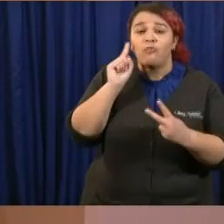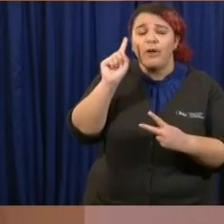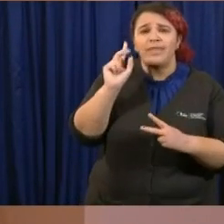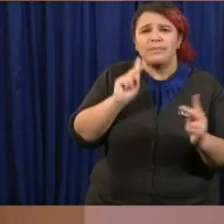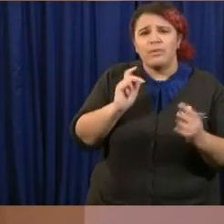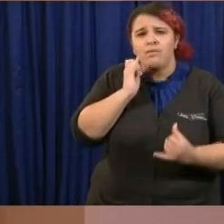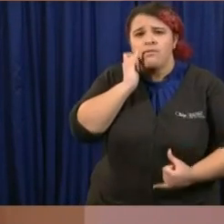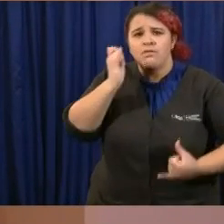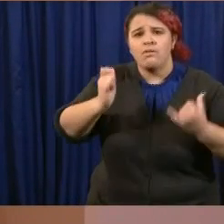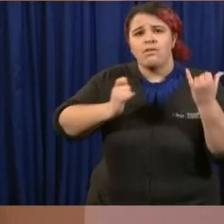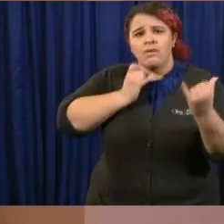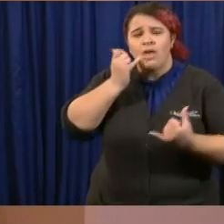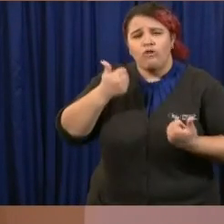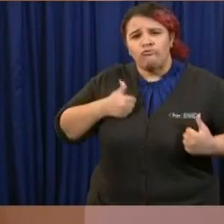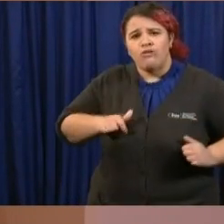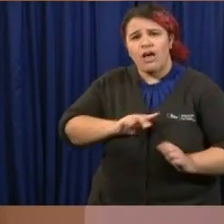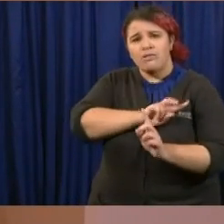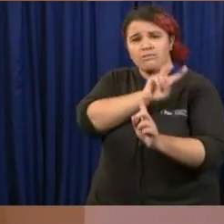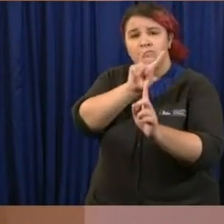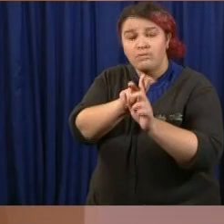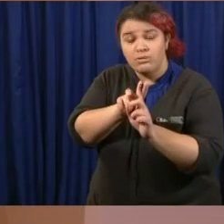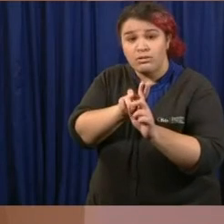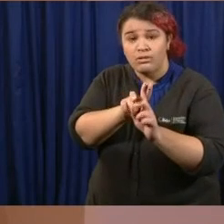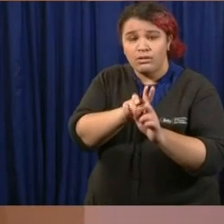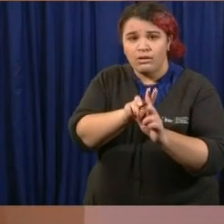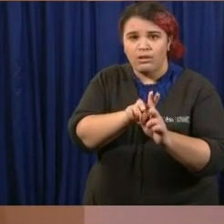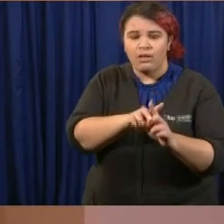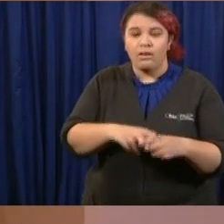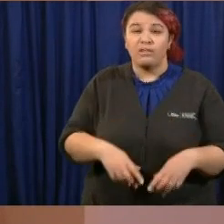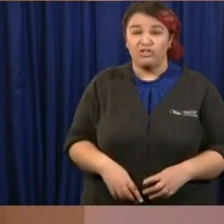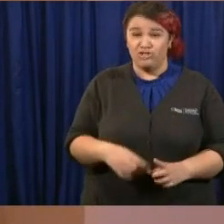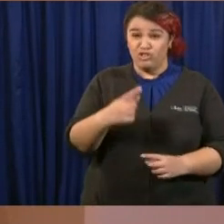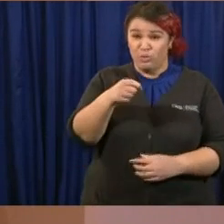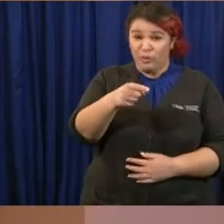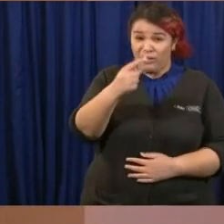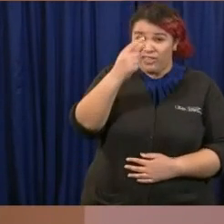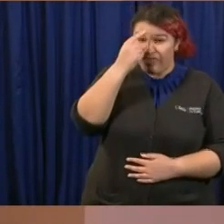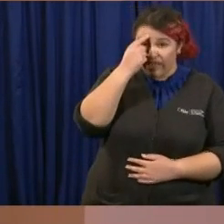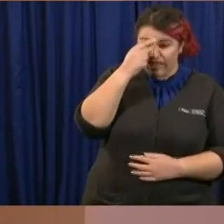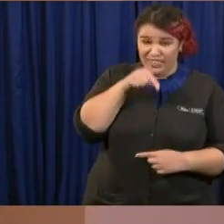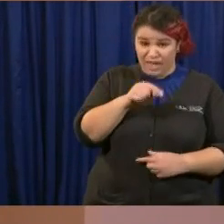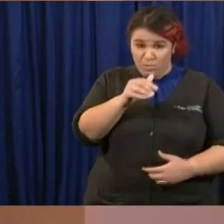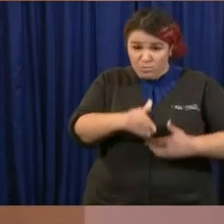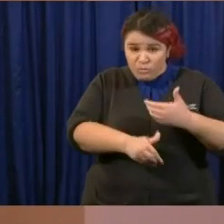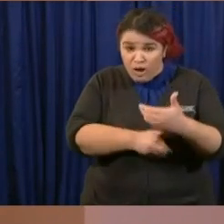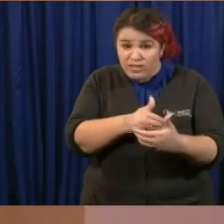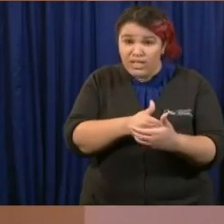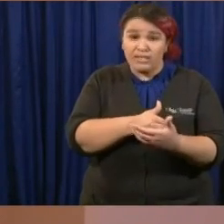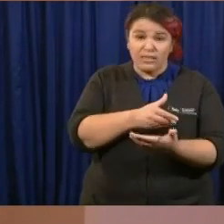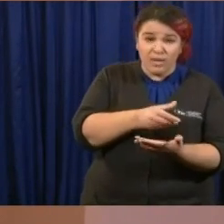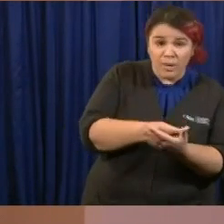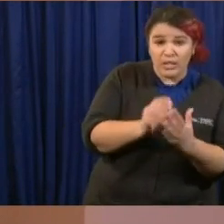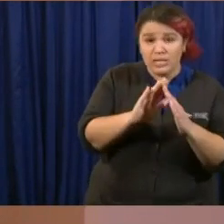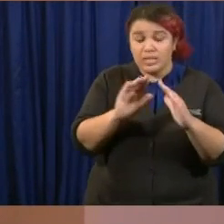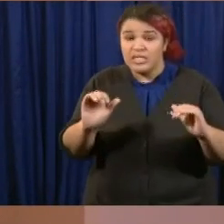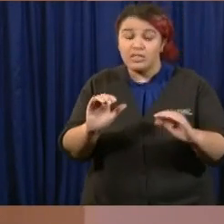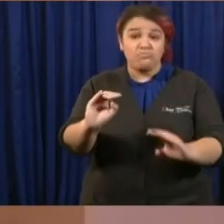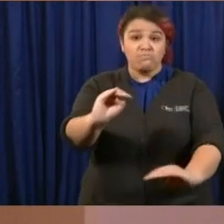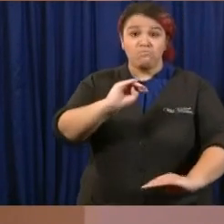sufficient to handle the amount of claims that will be going from now into the future? Do you believe more will be needed?